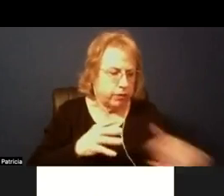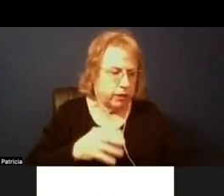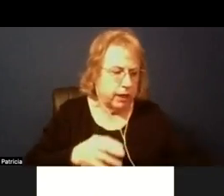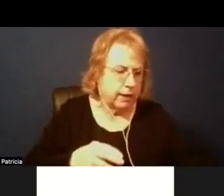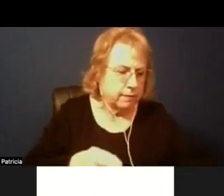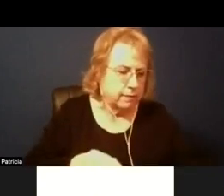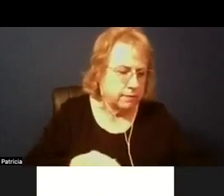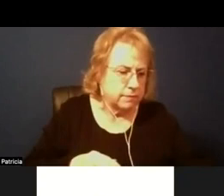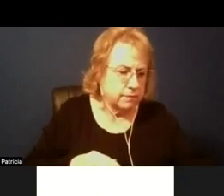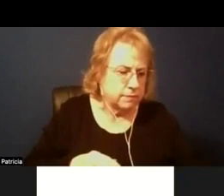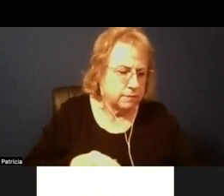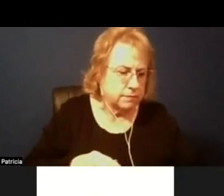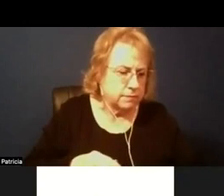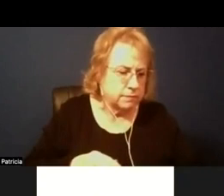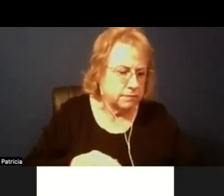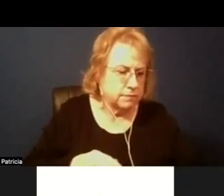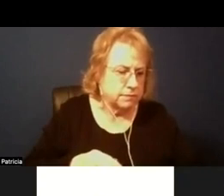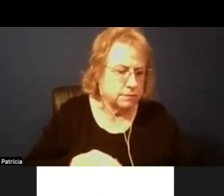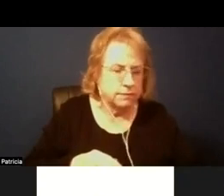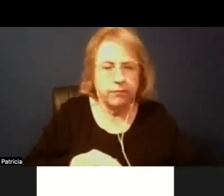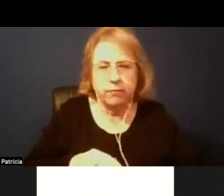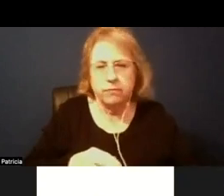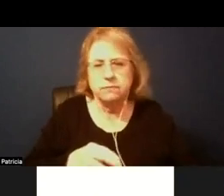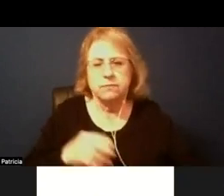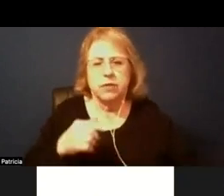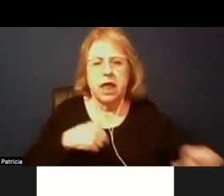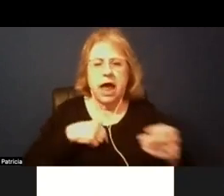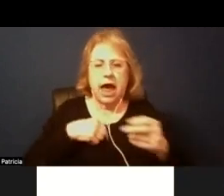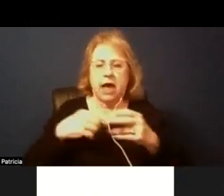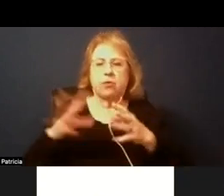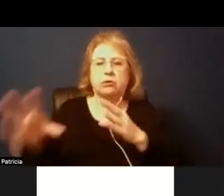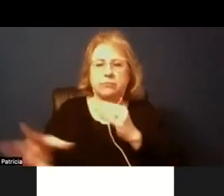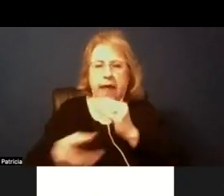yeah i'll just um briefly add that you know i think